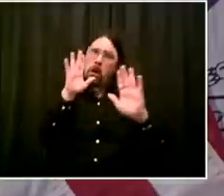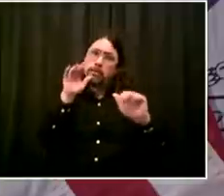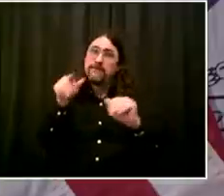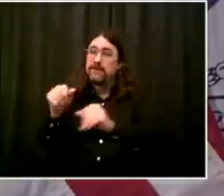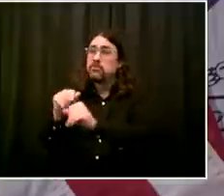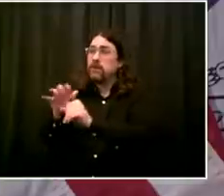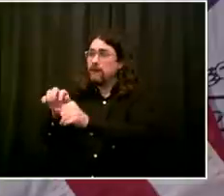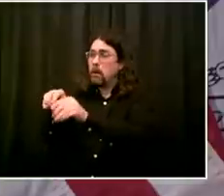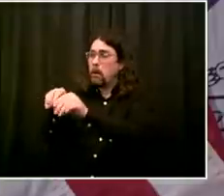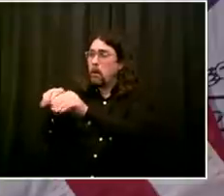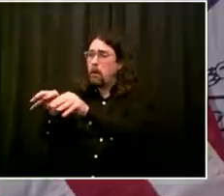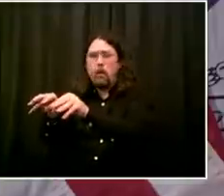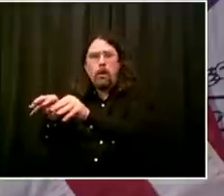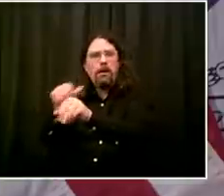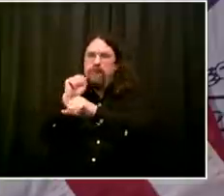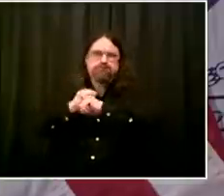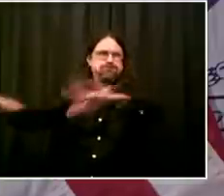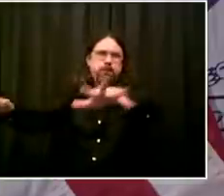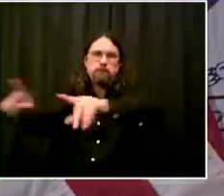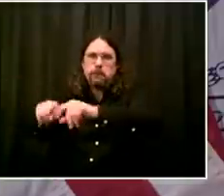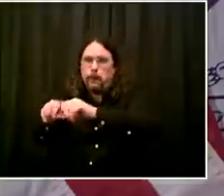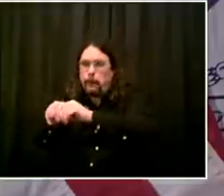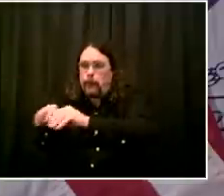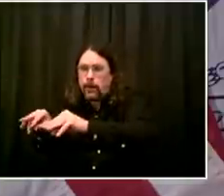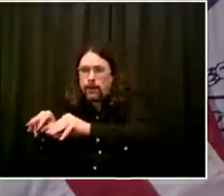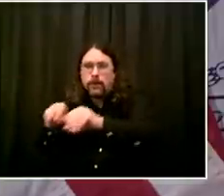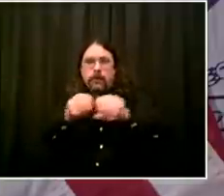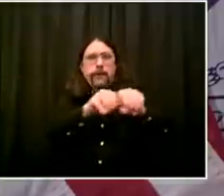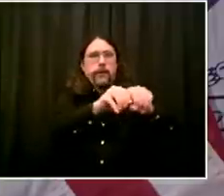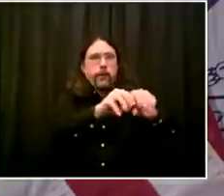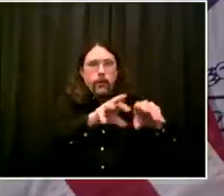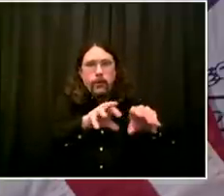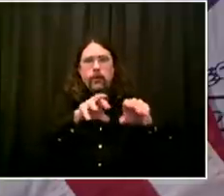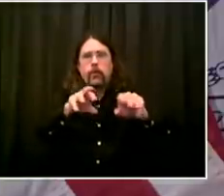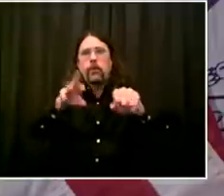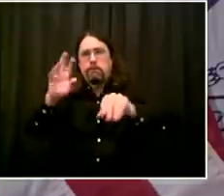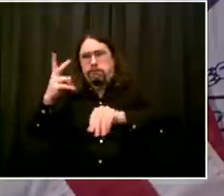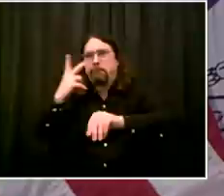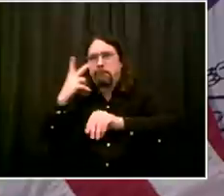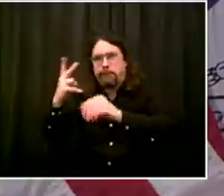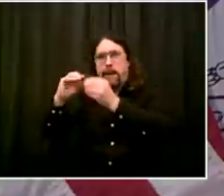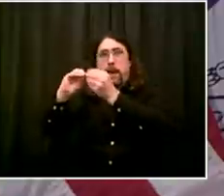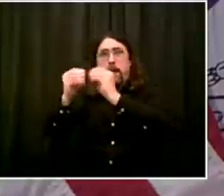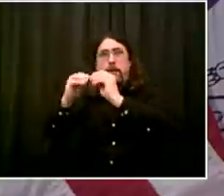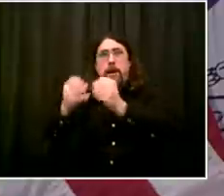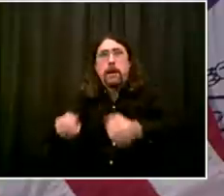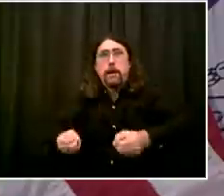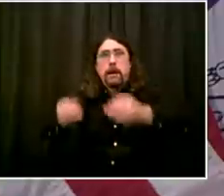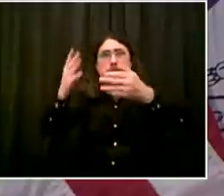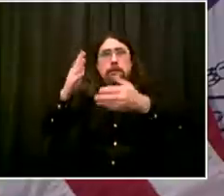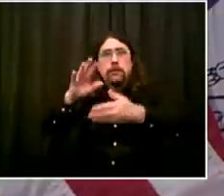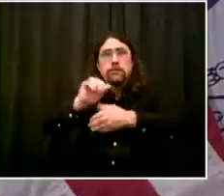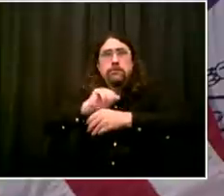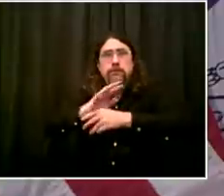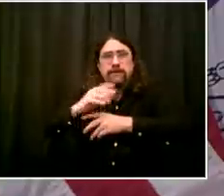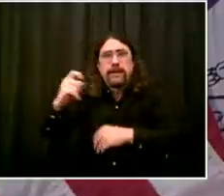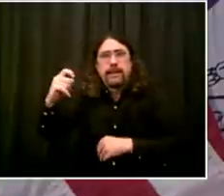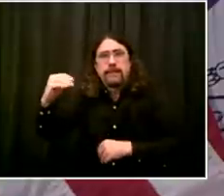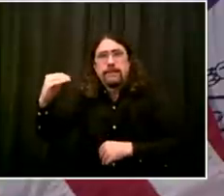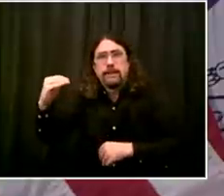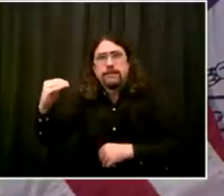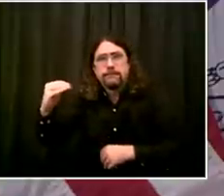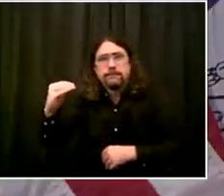retreat back to where we are now or worse. That's what I'm constantly pushing the entire team to work through